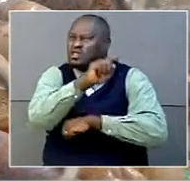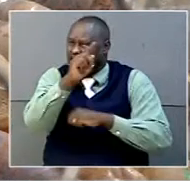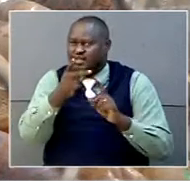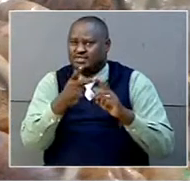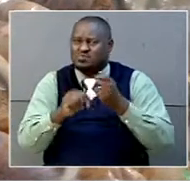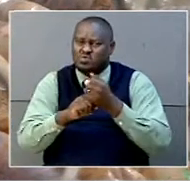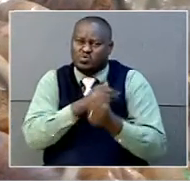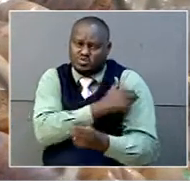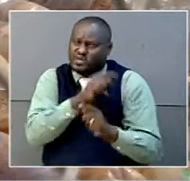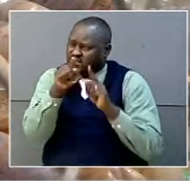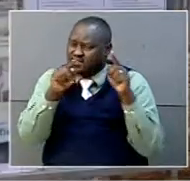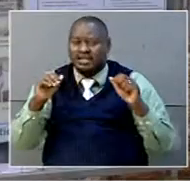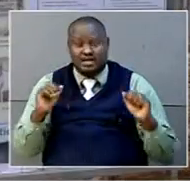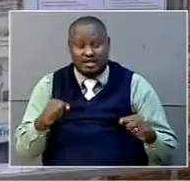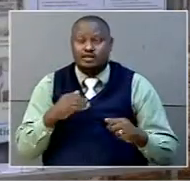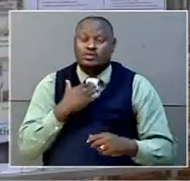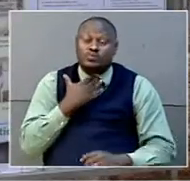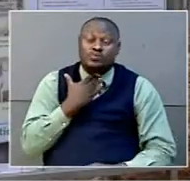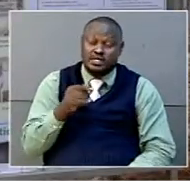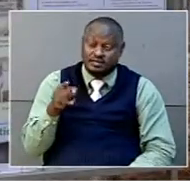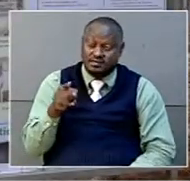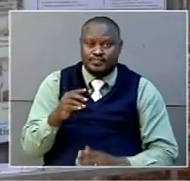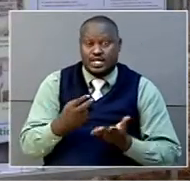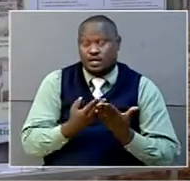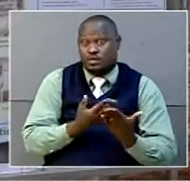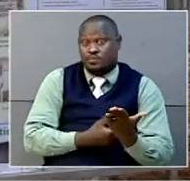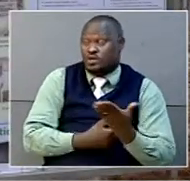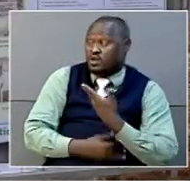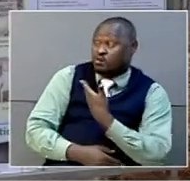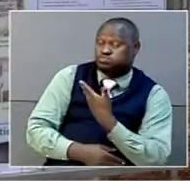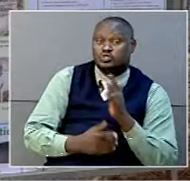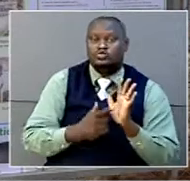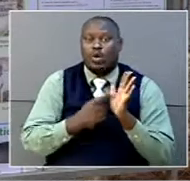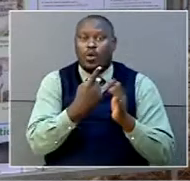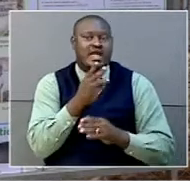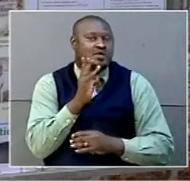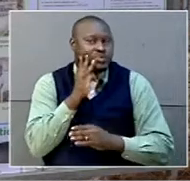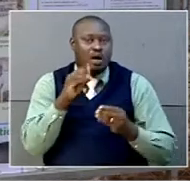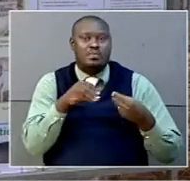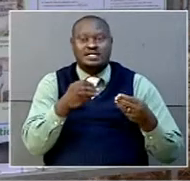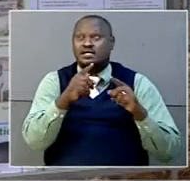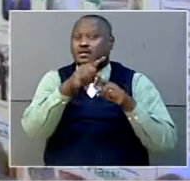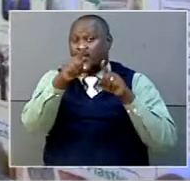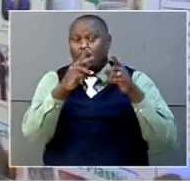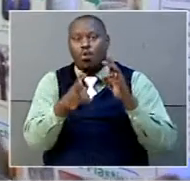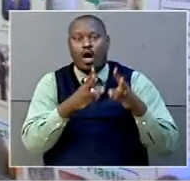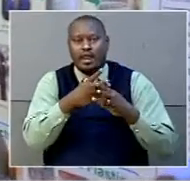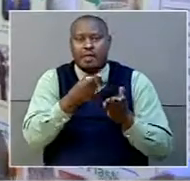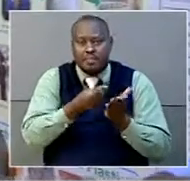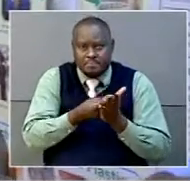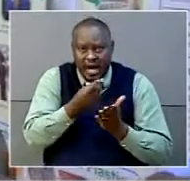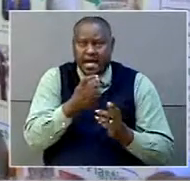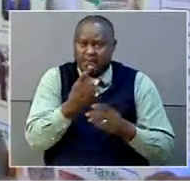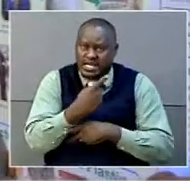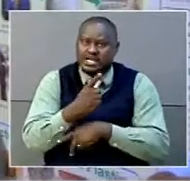So that's where we are looking. A new study revealed that a million plastic bottles are bought around the world every minute, and this number